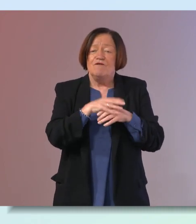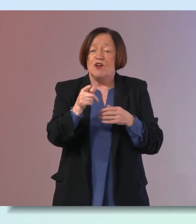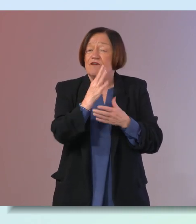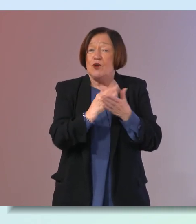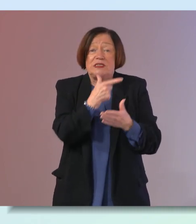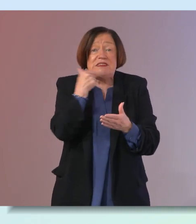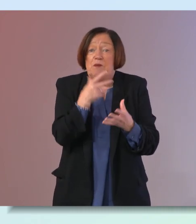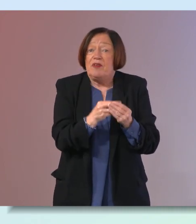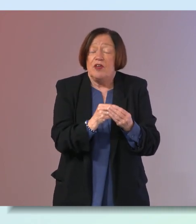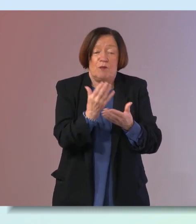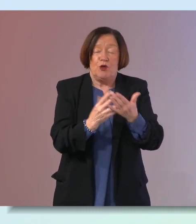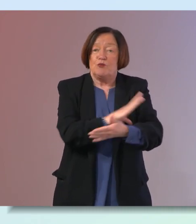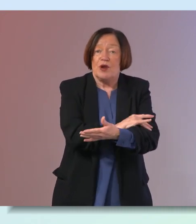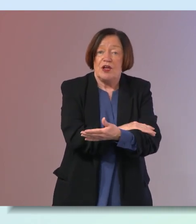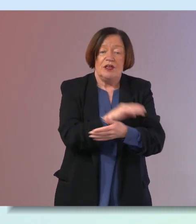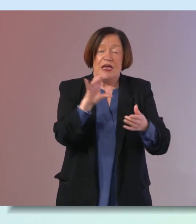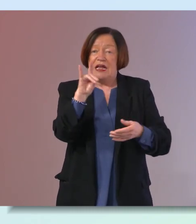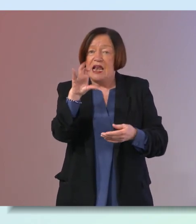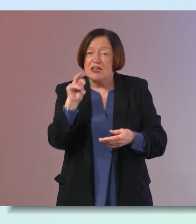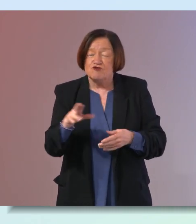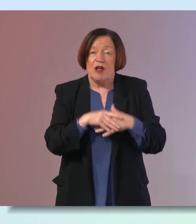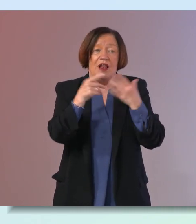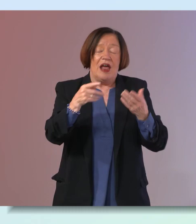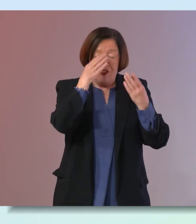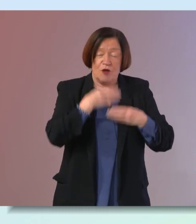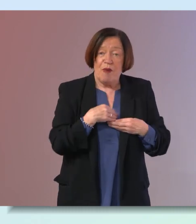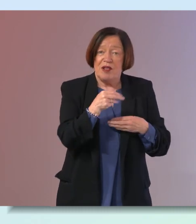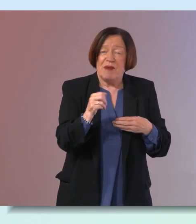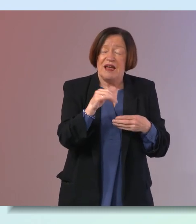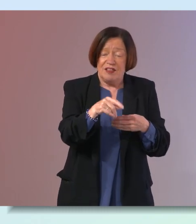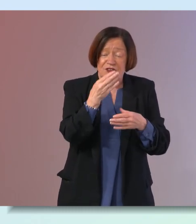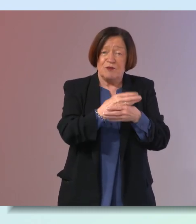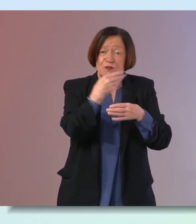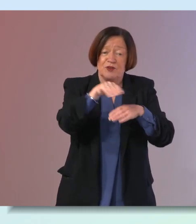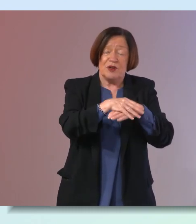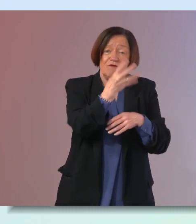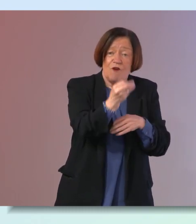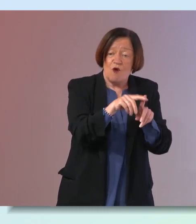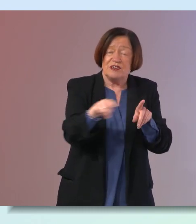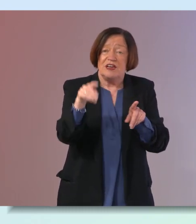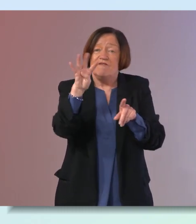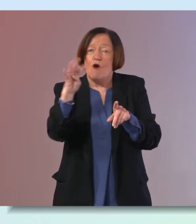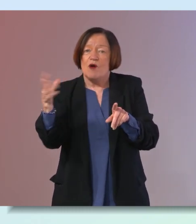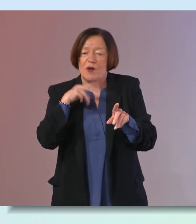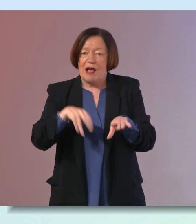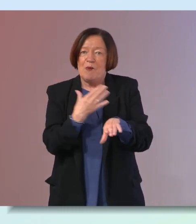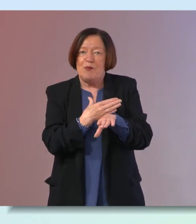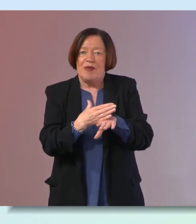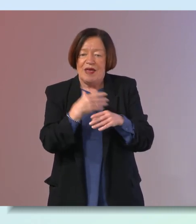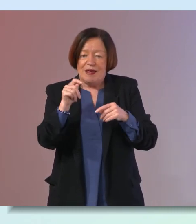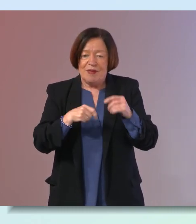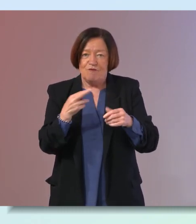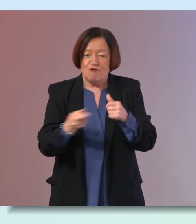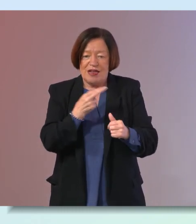simple things their blood pressure their cholesterol and their body mass index somewhere between 40 and 45 so that we can get a get in ahead